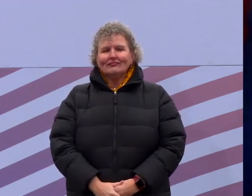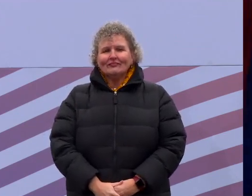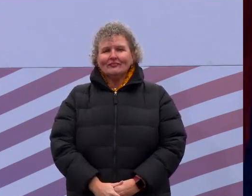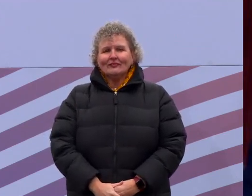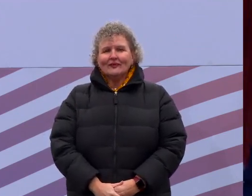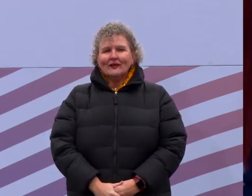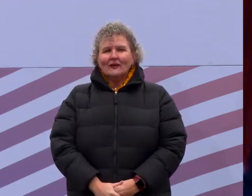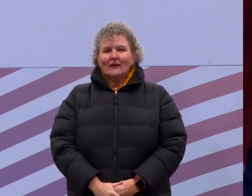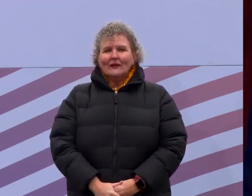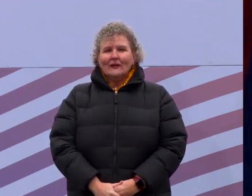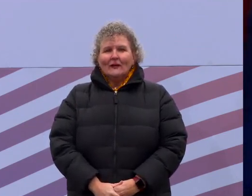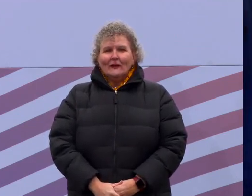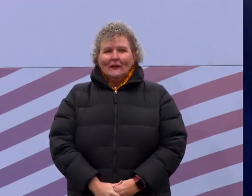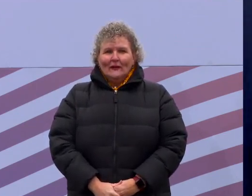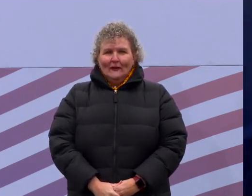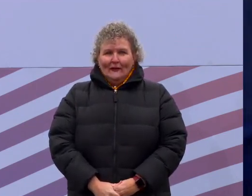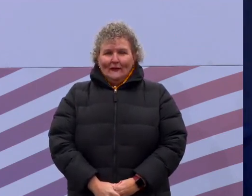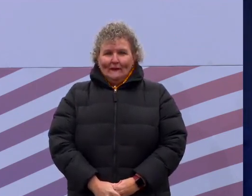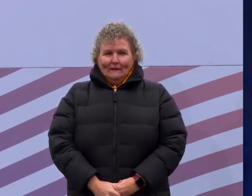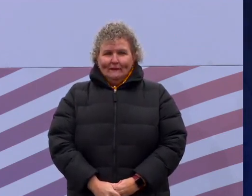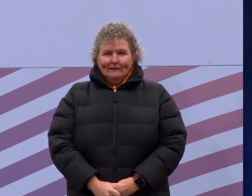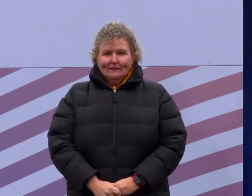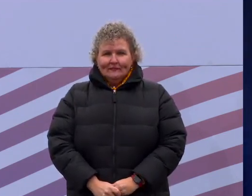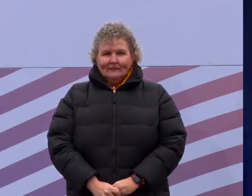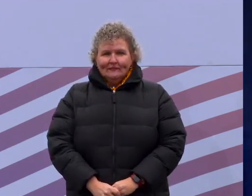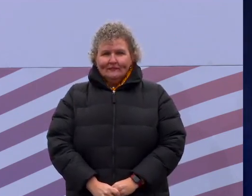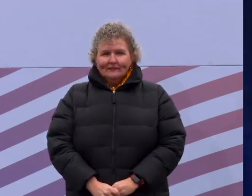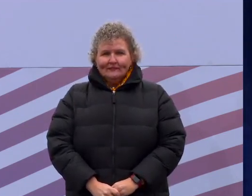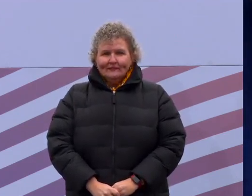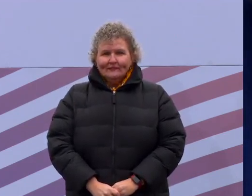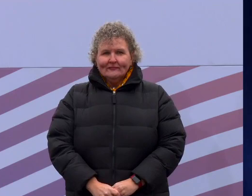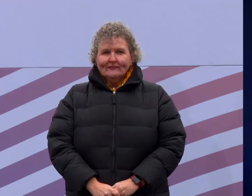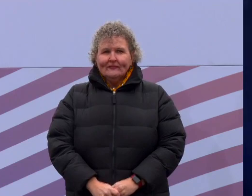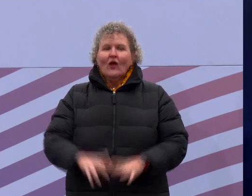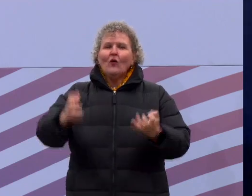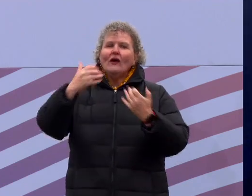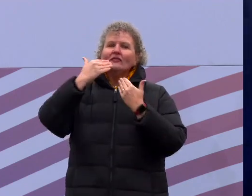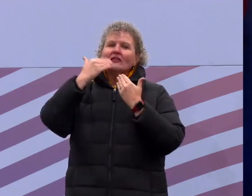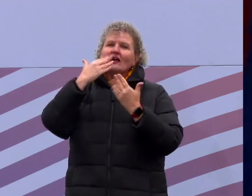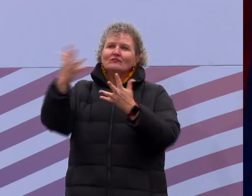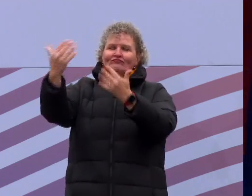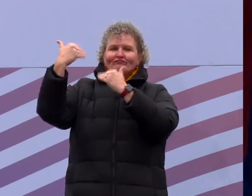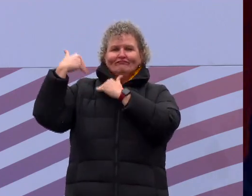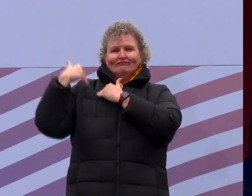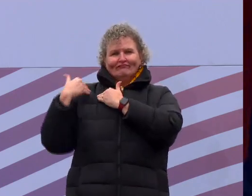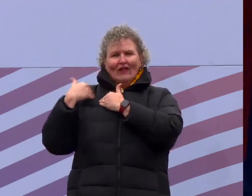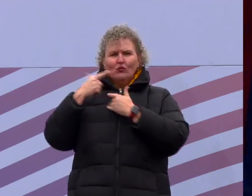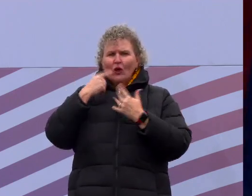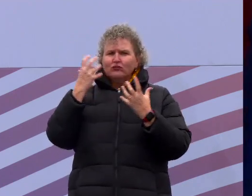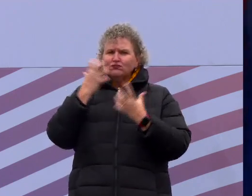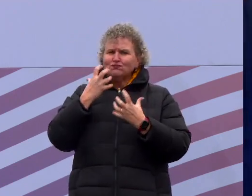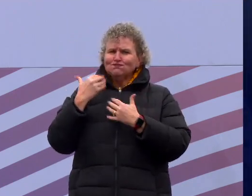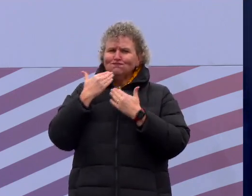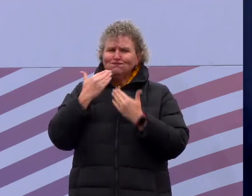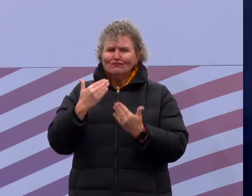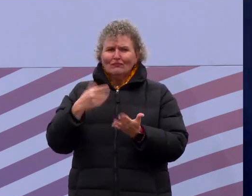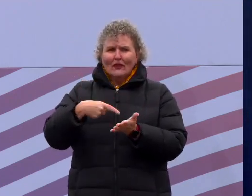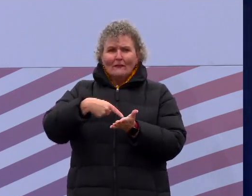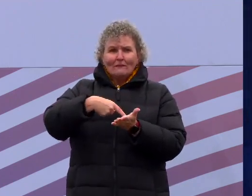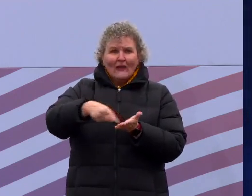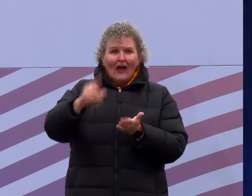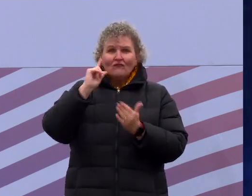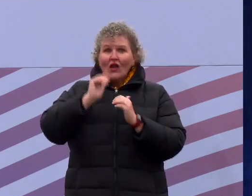While I am blessed with this awesome opportunity and responsibility, it was paid for by the blood, sweat, and tears